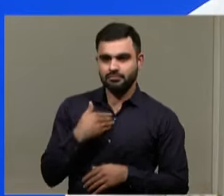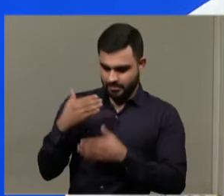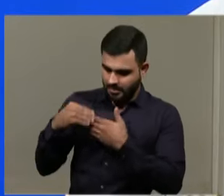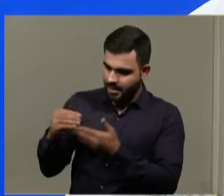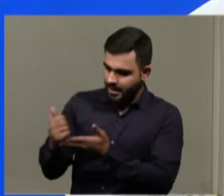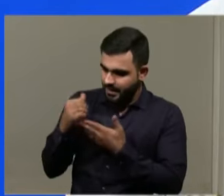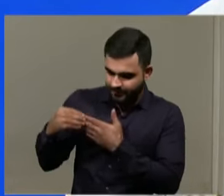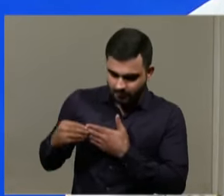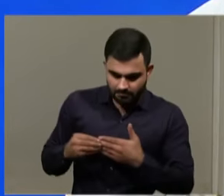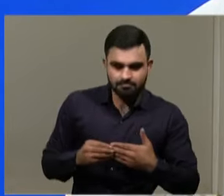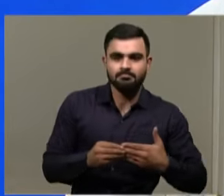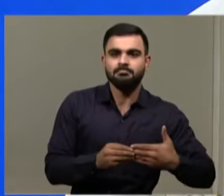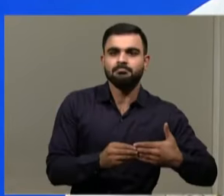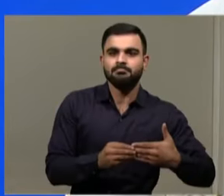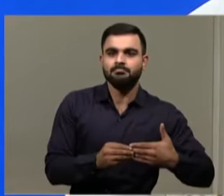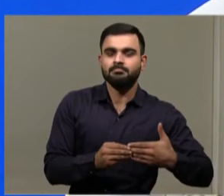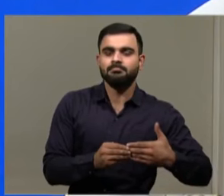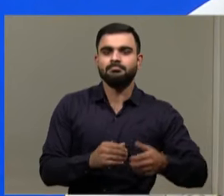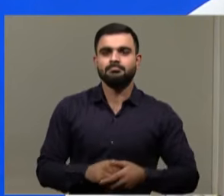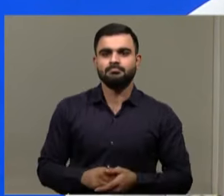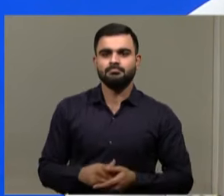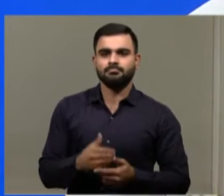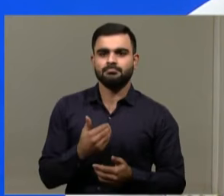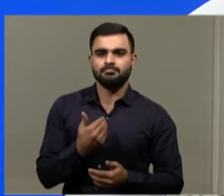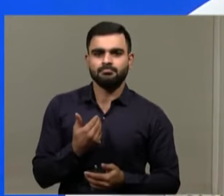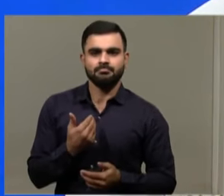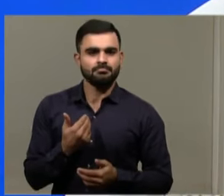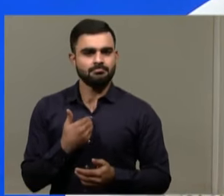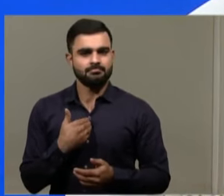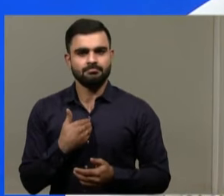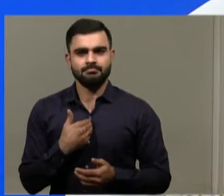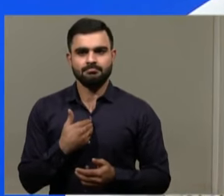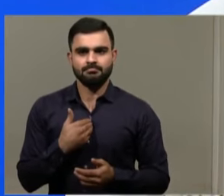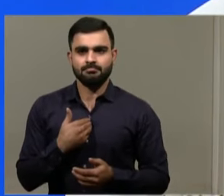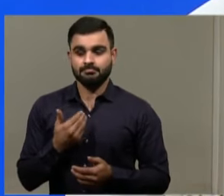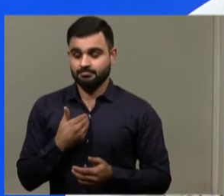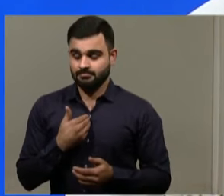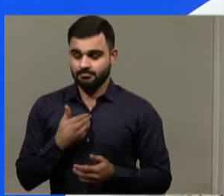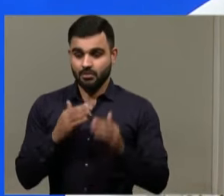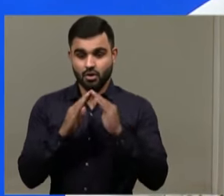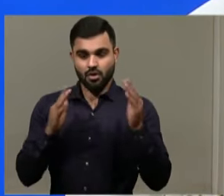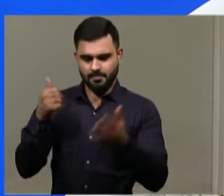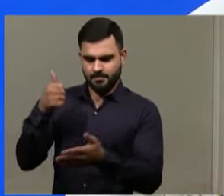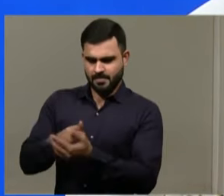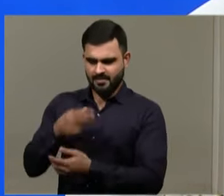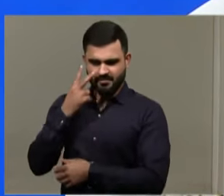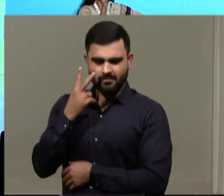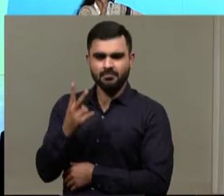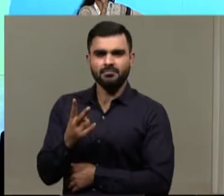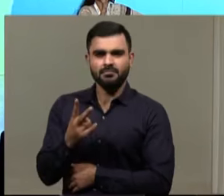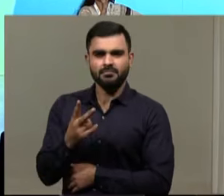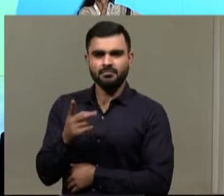cross the road and she took, you pick with me. And, and when I went home and I saw her